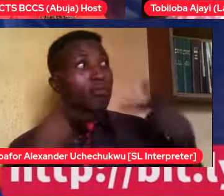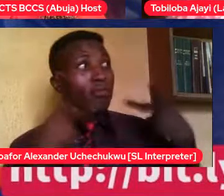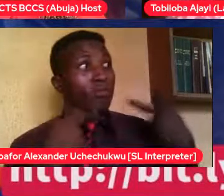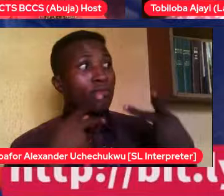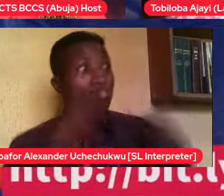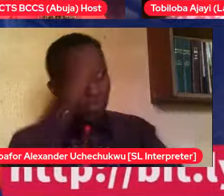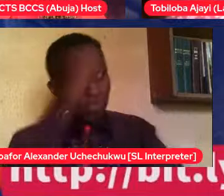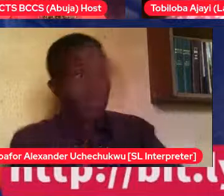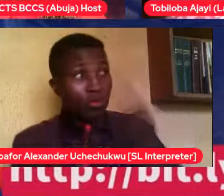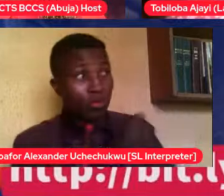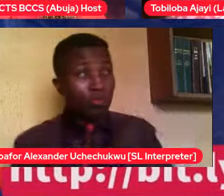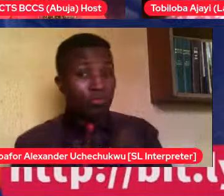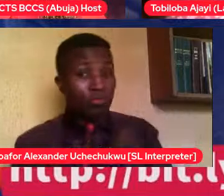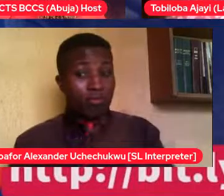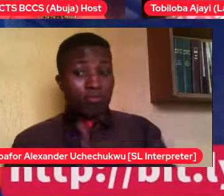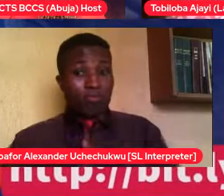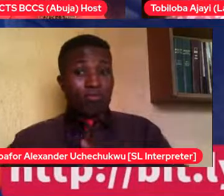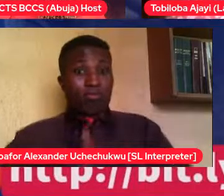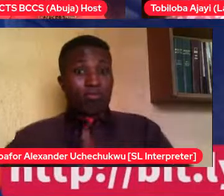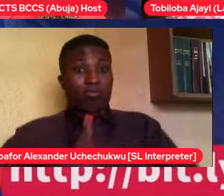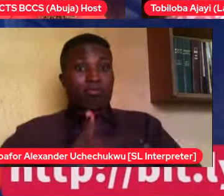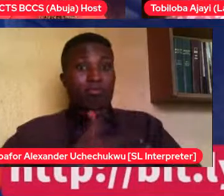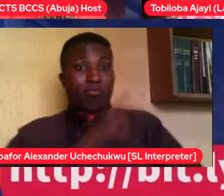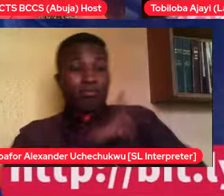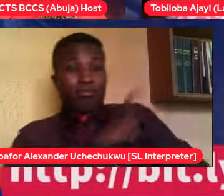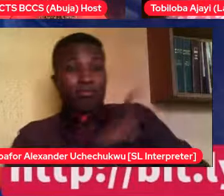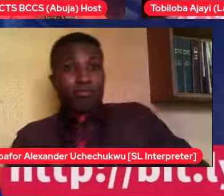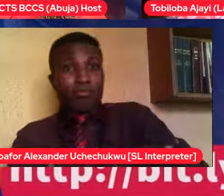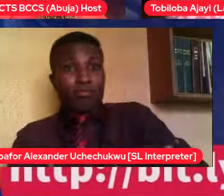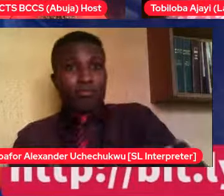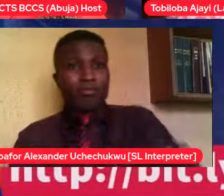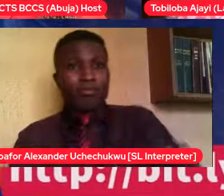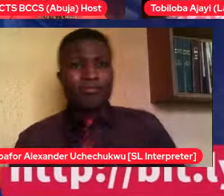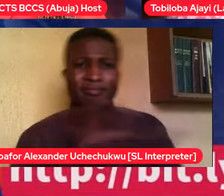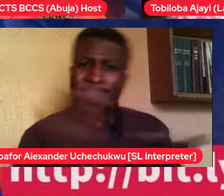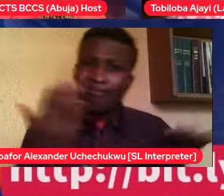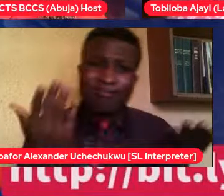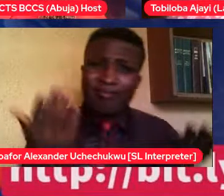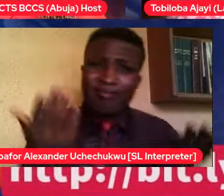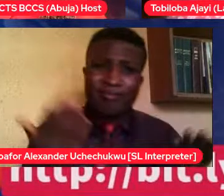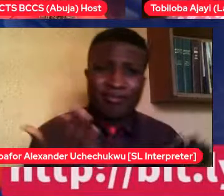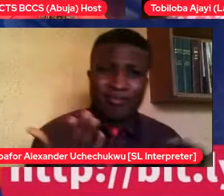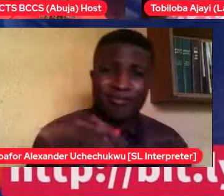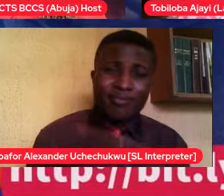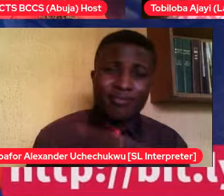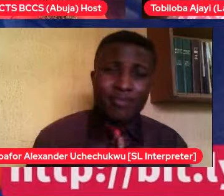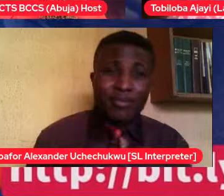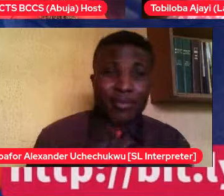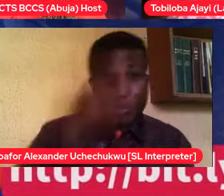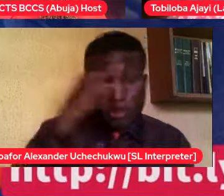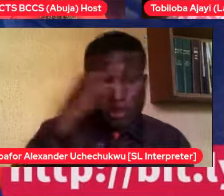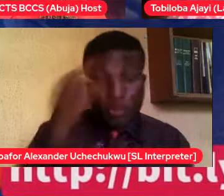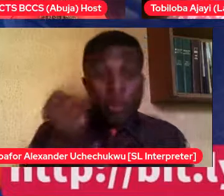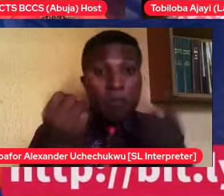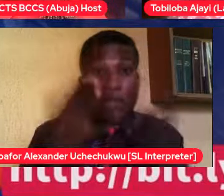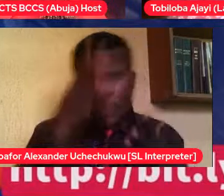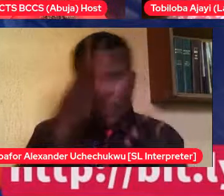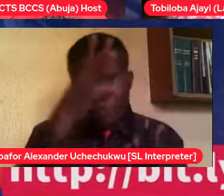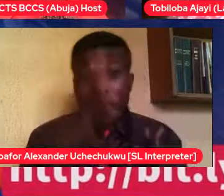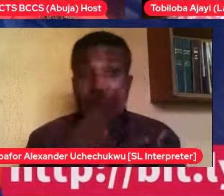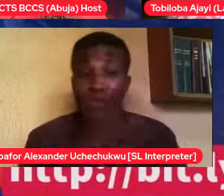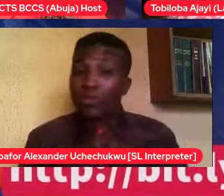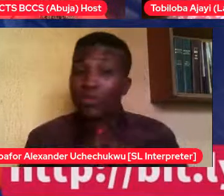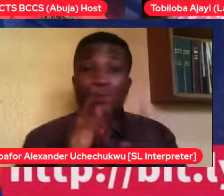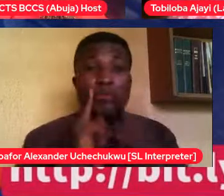like, but is this not the person that teaches us on the pulpit? It's because they don't talk about these things and if our kids cannot come to us and